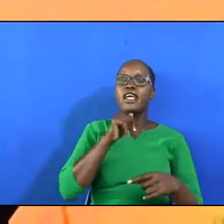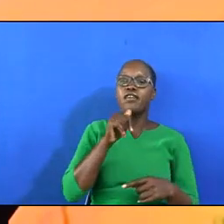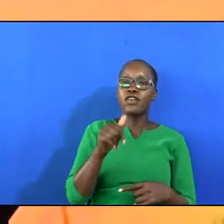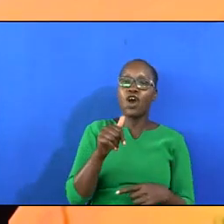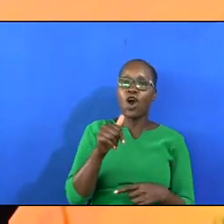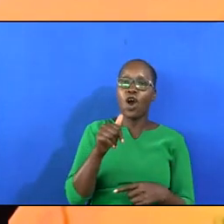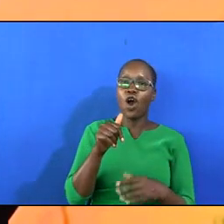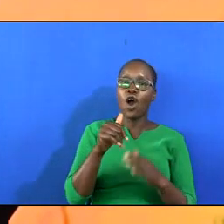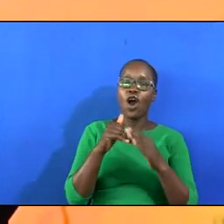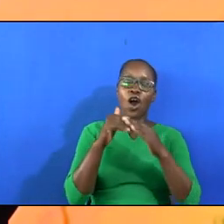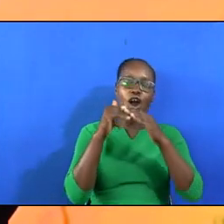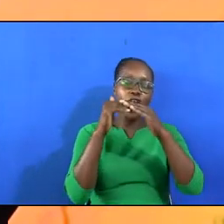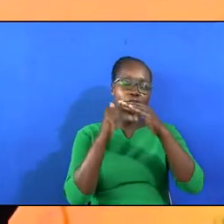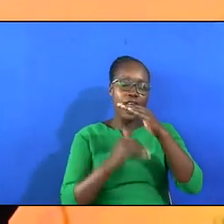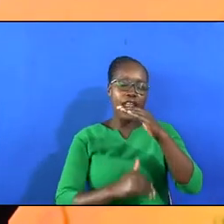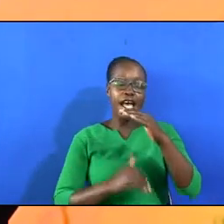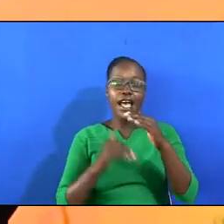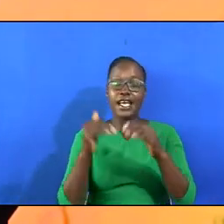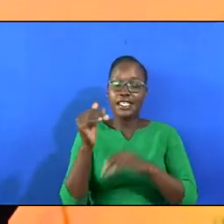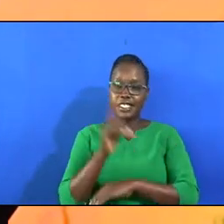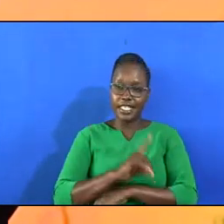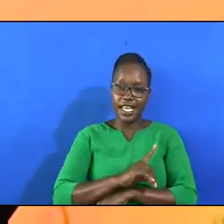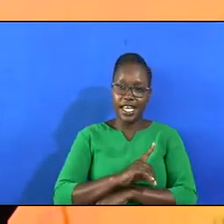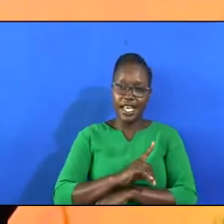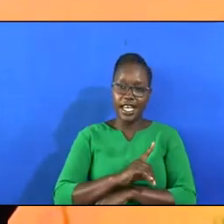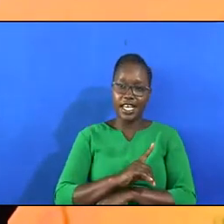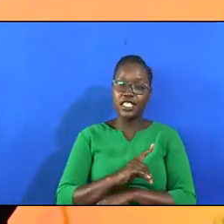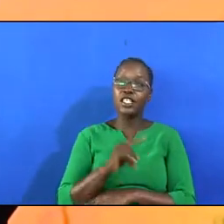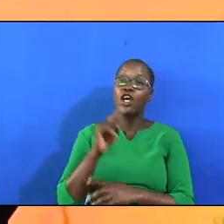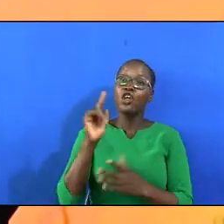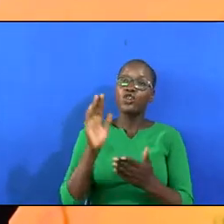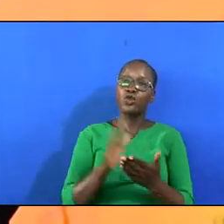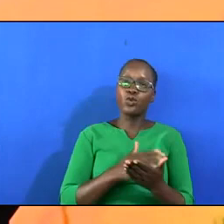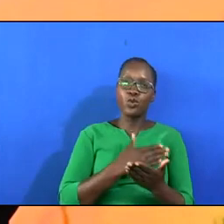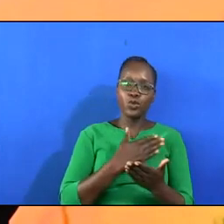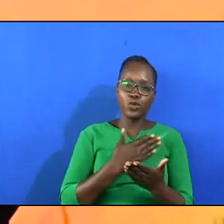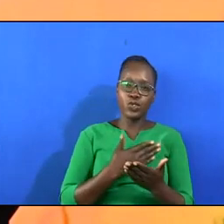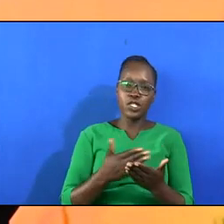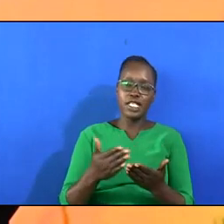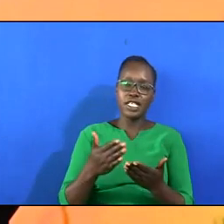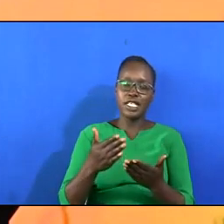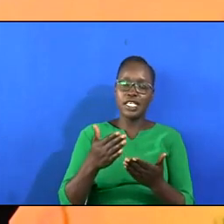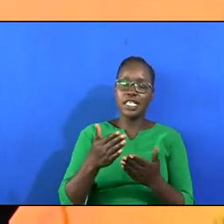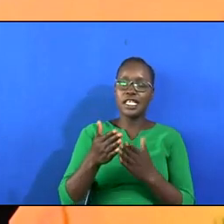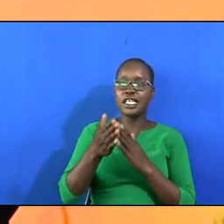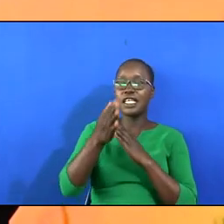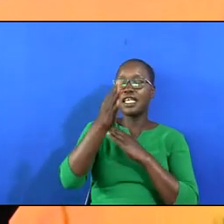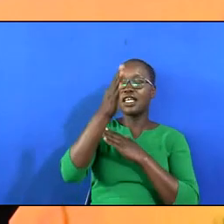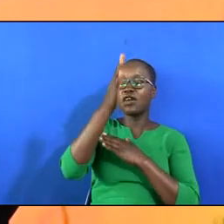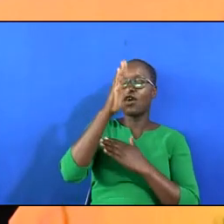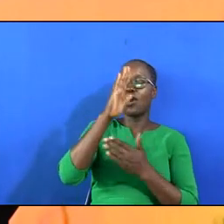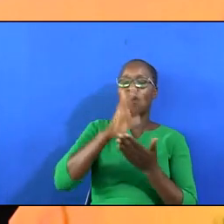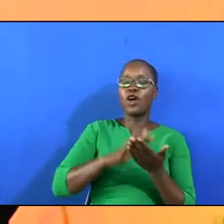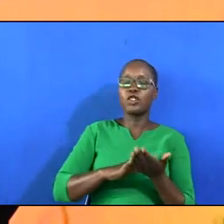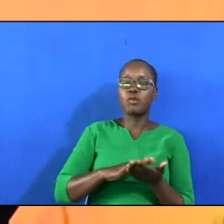In glorious days To sing